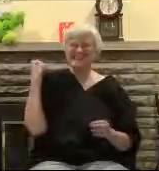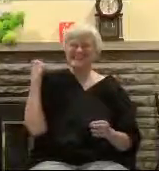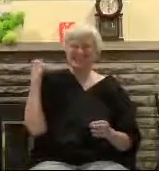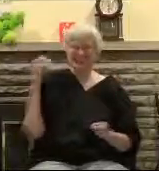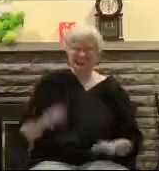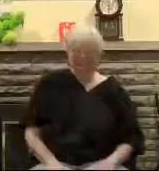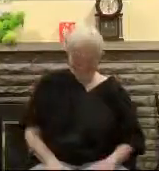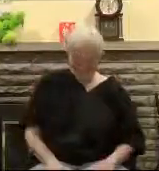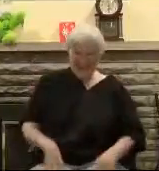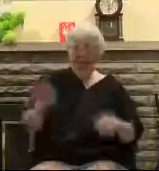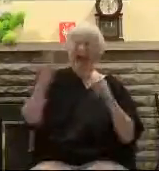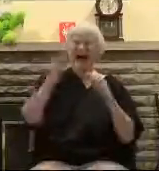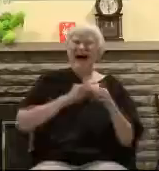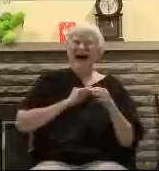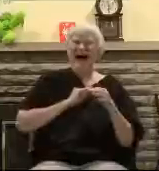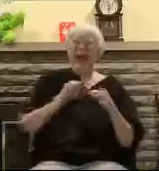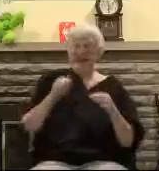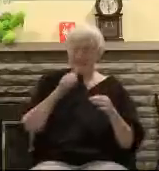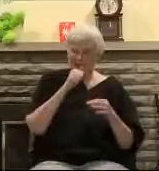was I am